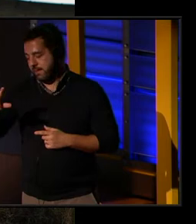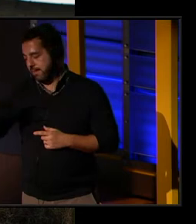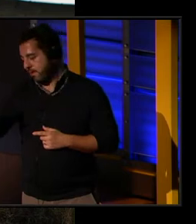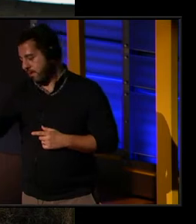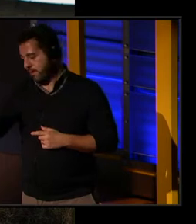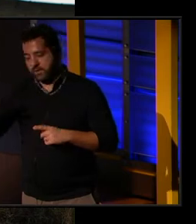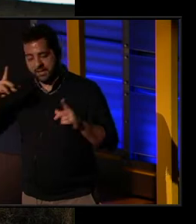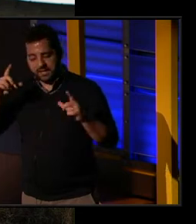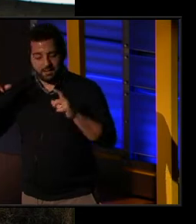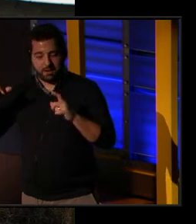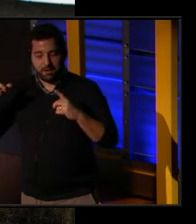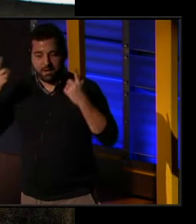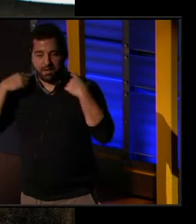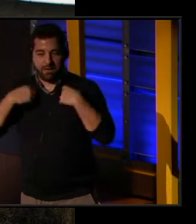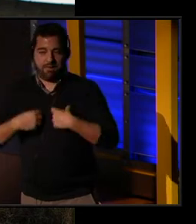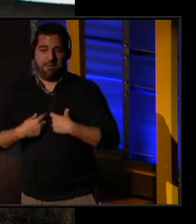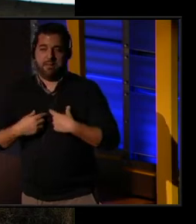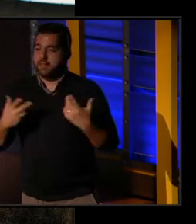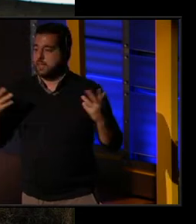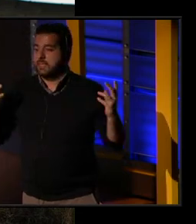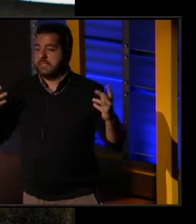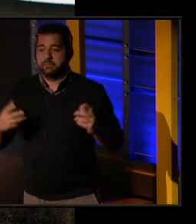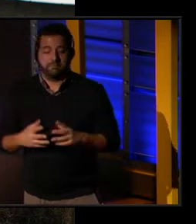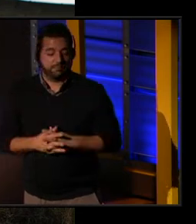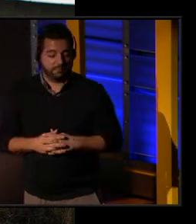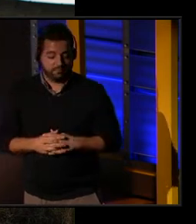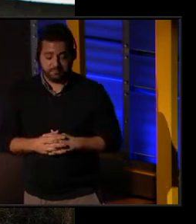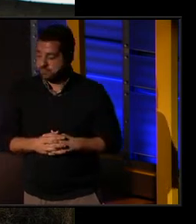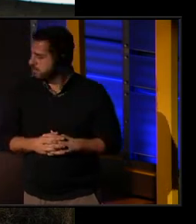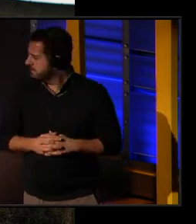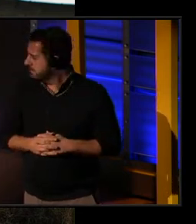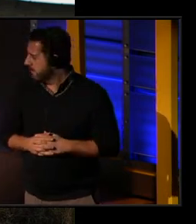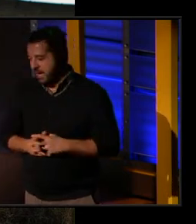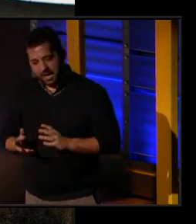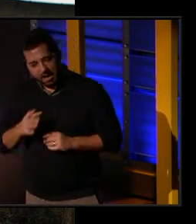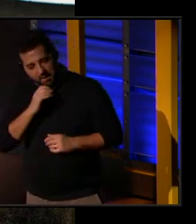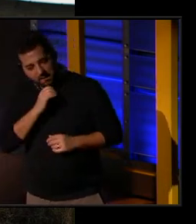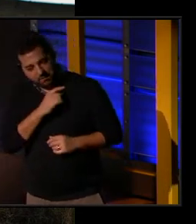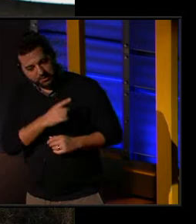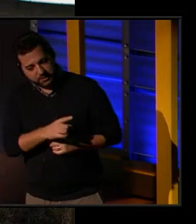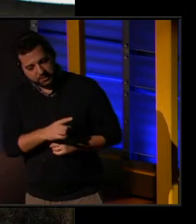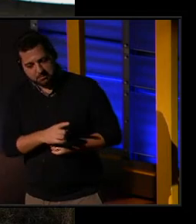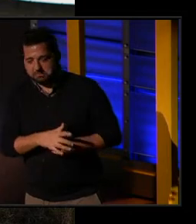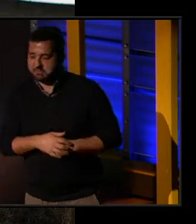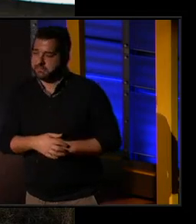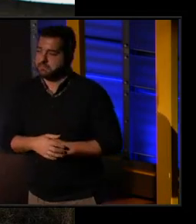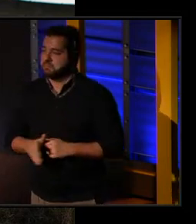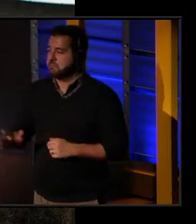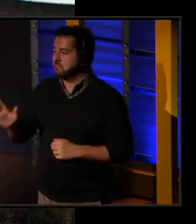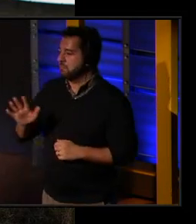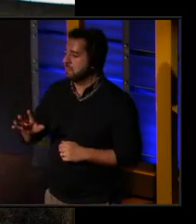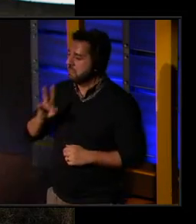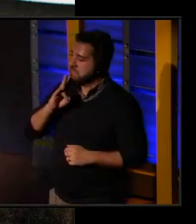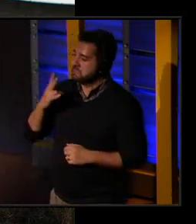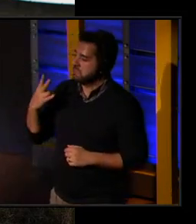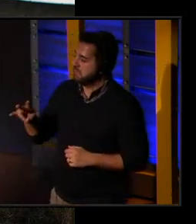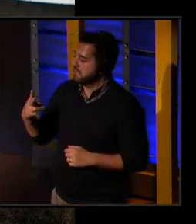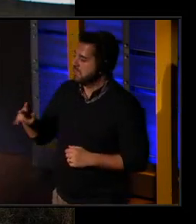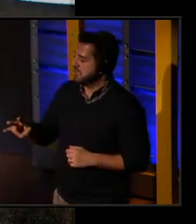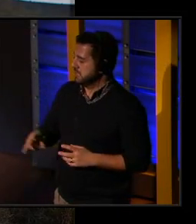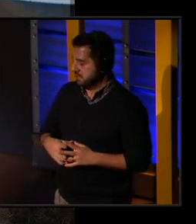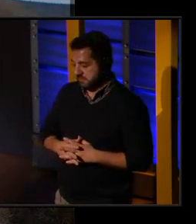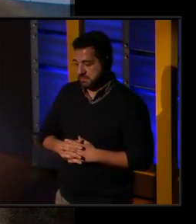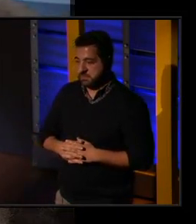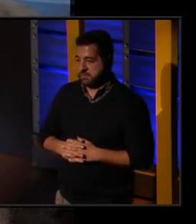and put it around his neck, and that was that. Again, how old, roughly? Maybe 17. Okay.